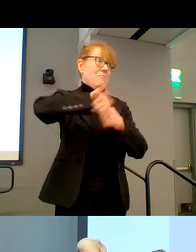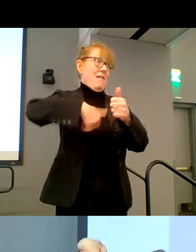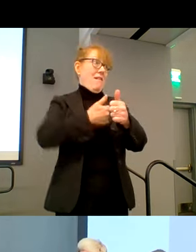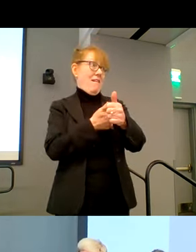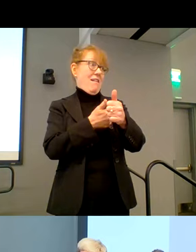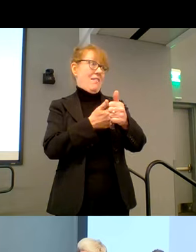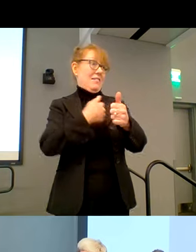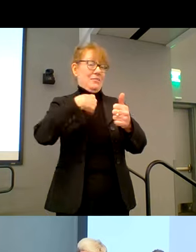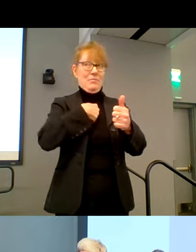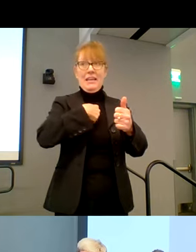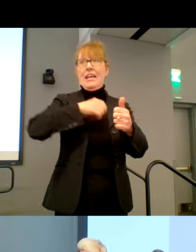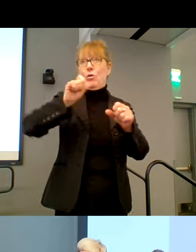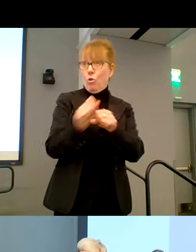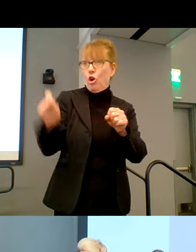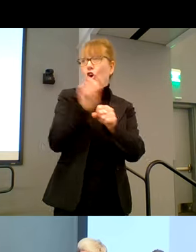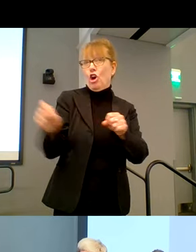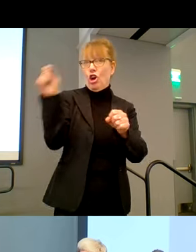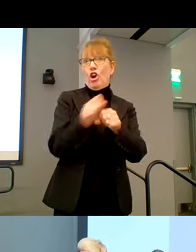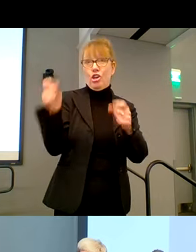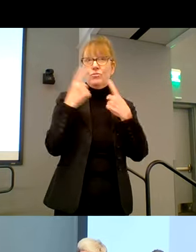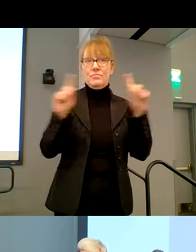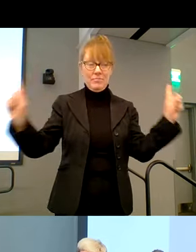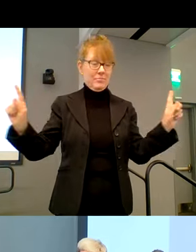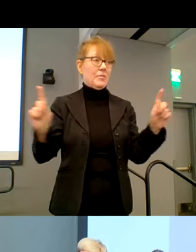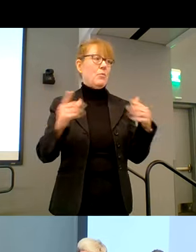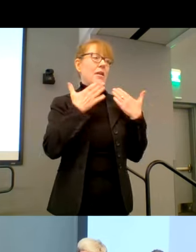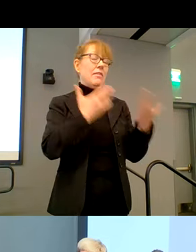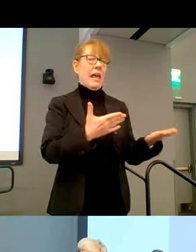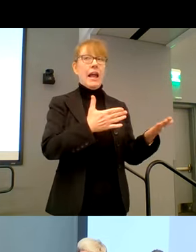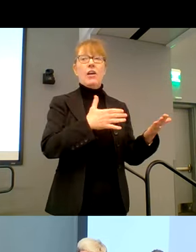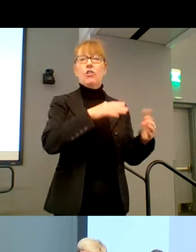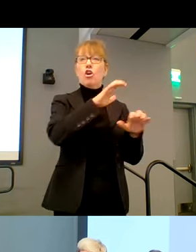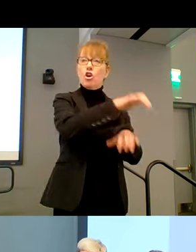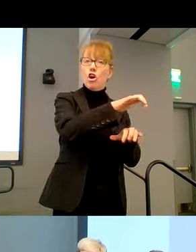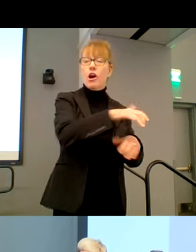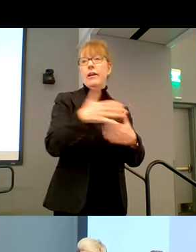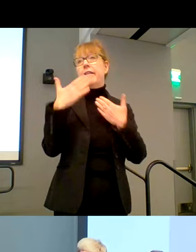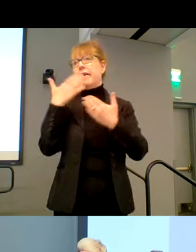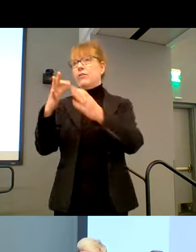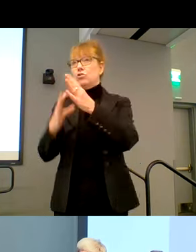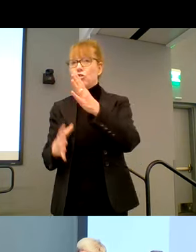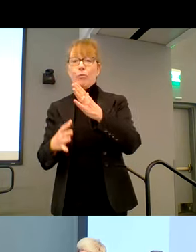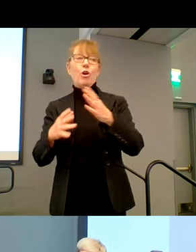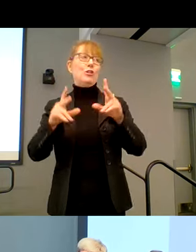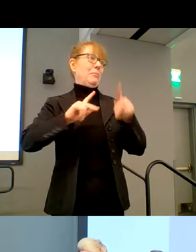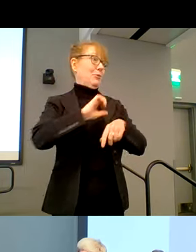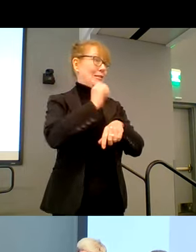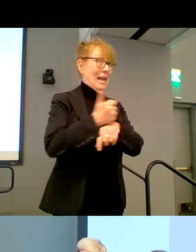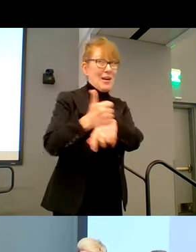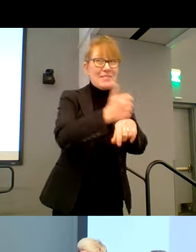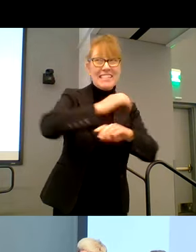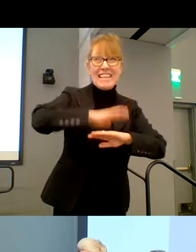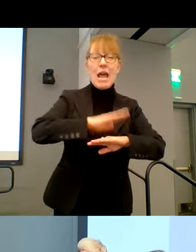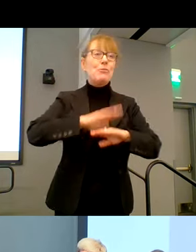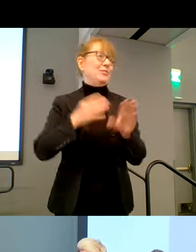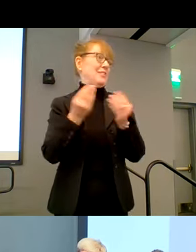I want to thank the COT reporters, the ASL interpreters, the people that set up the table, the people that put the tablecloth on, the people that presented